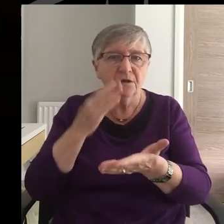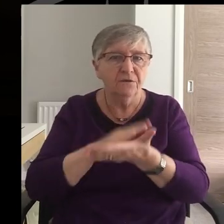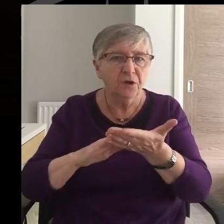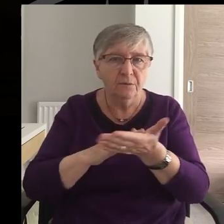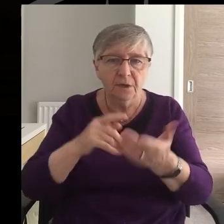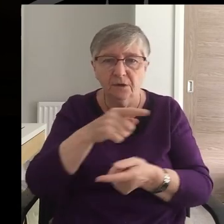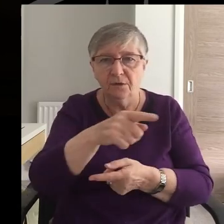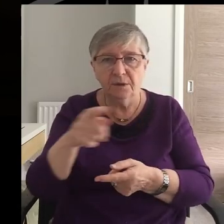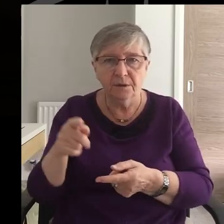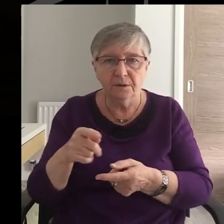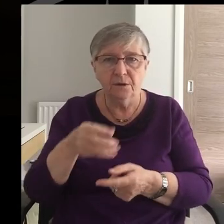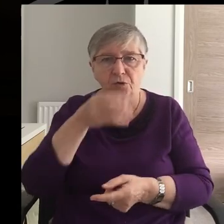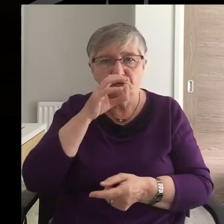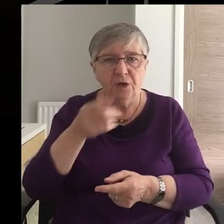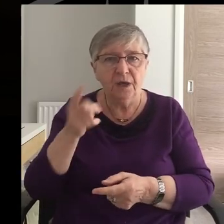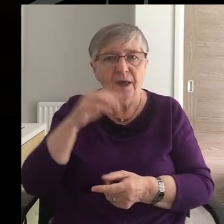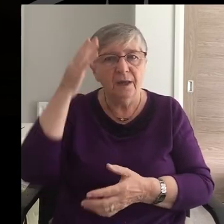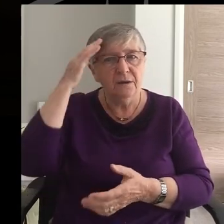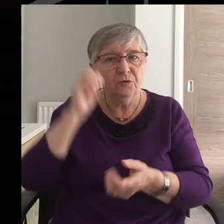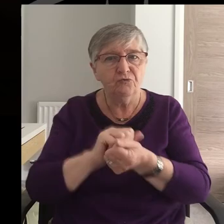Drink from it Remembering him